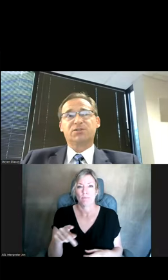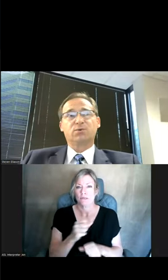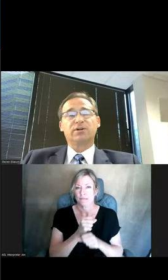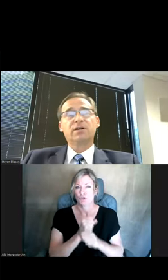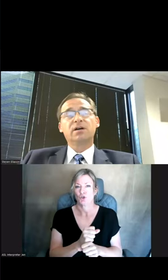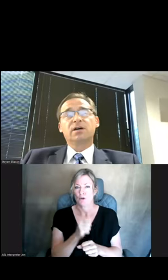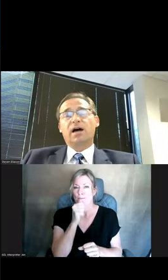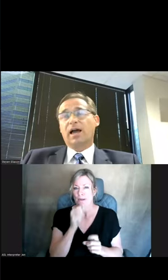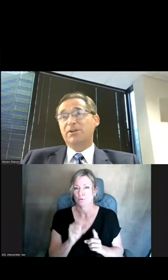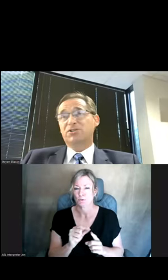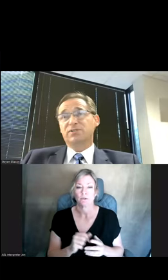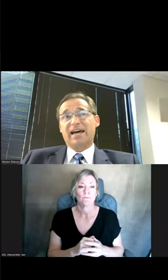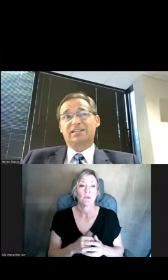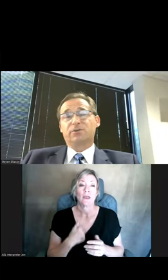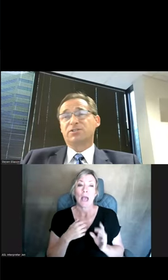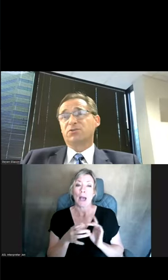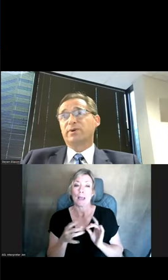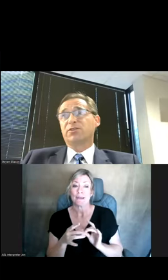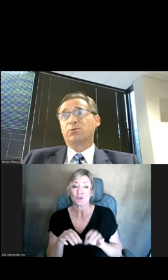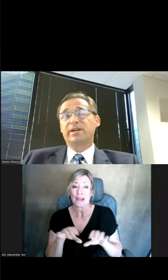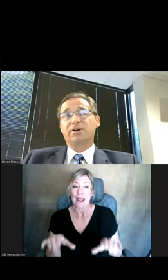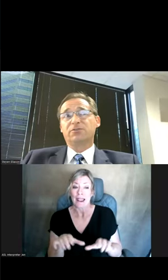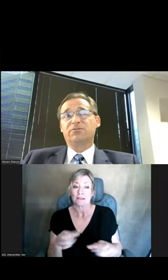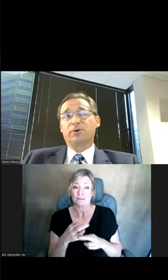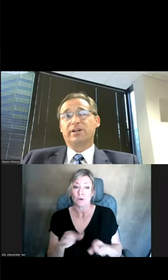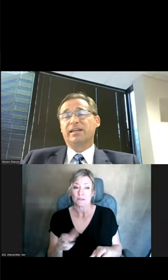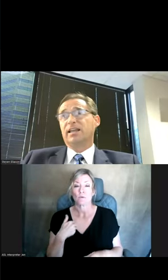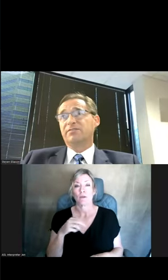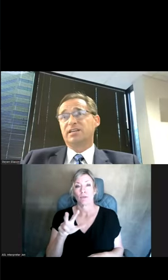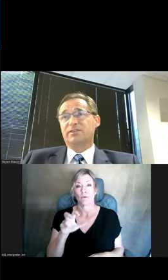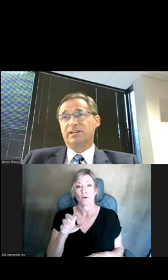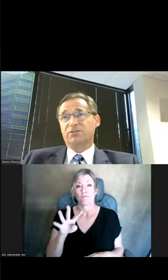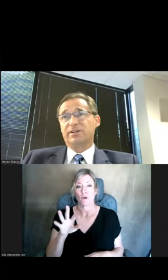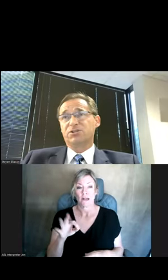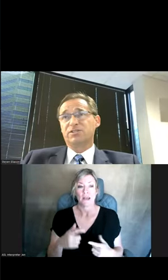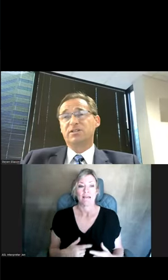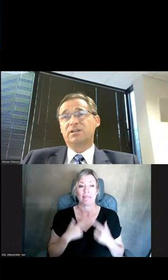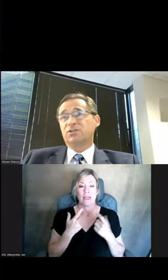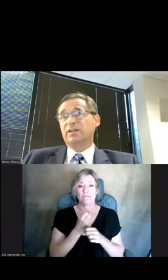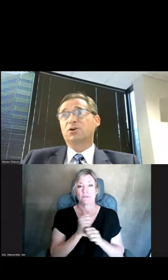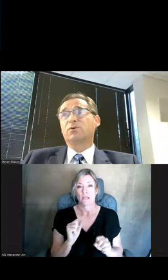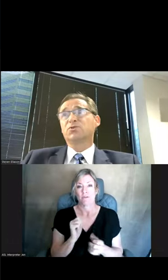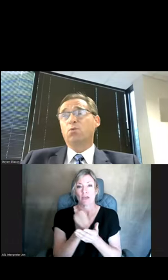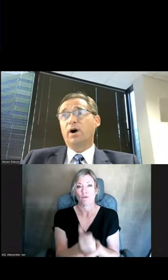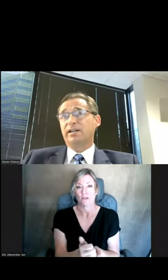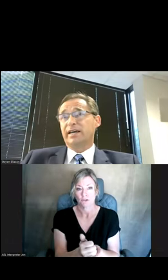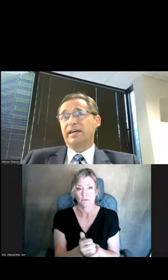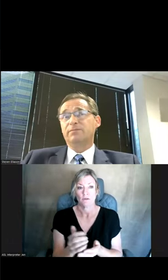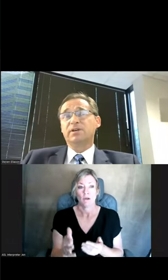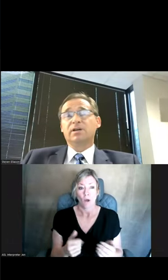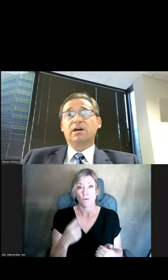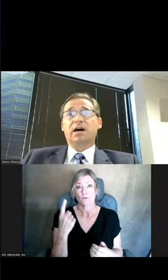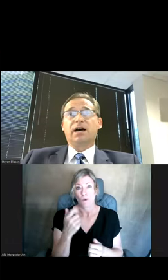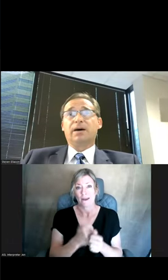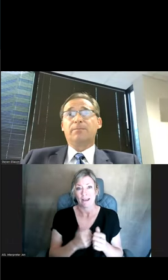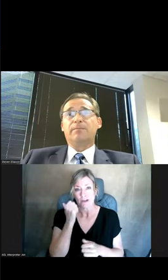by a password. I mentioned those active rescues. have 349 life-saving interventions. So that's almost one a day.